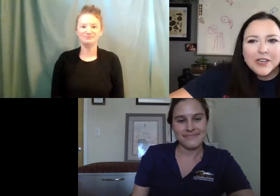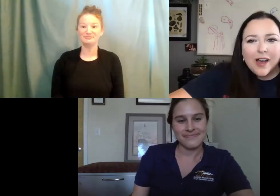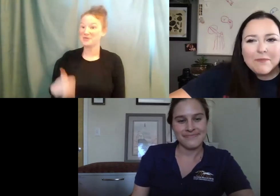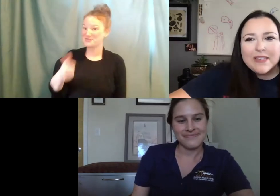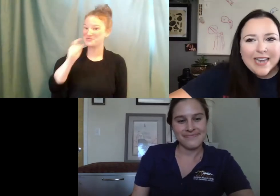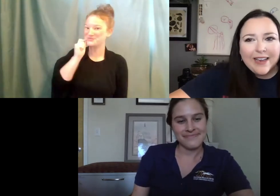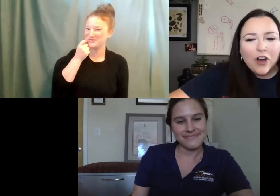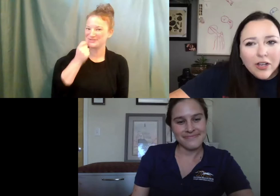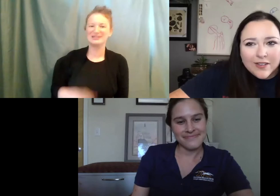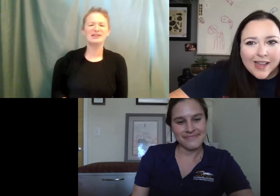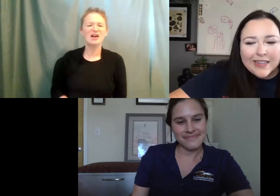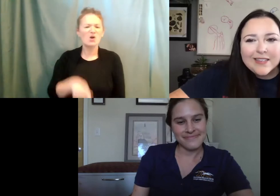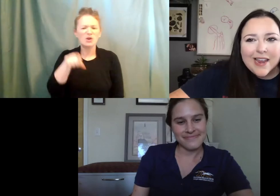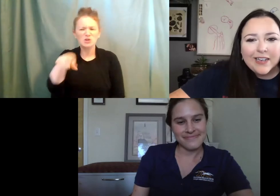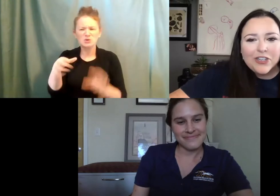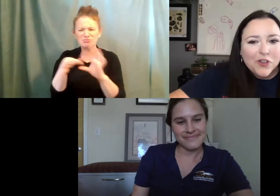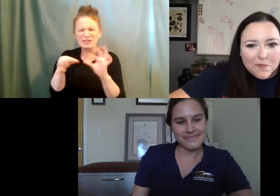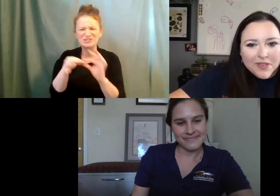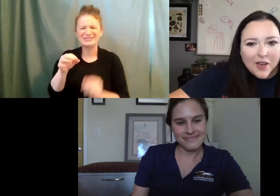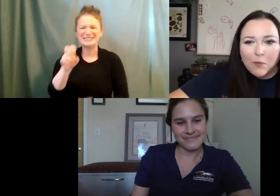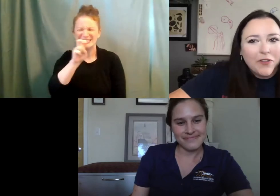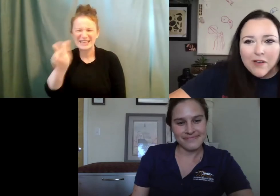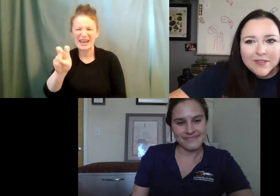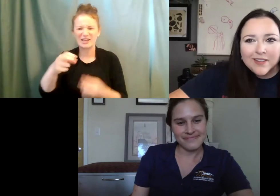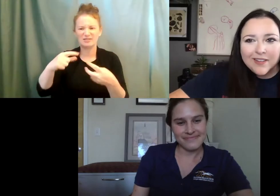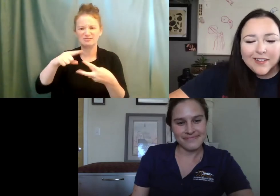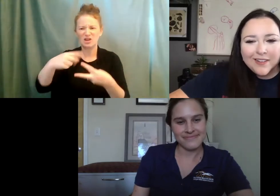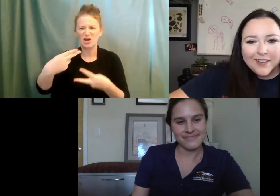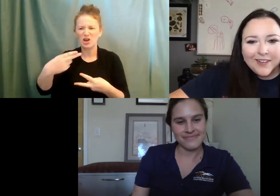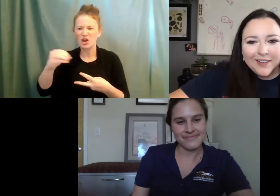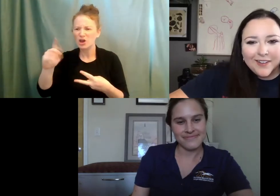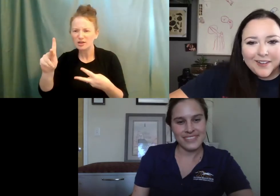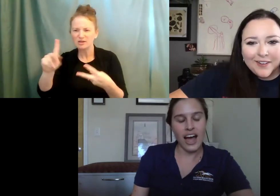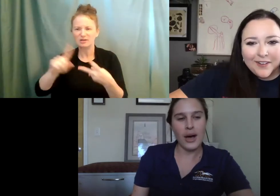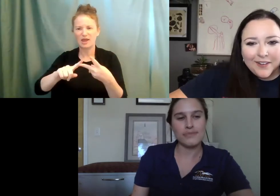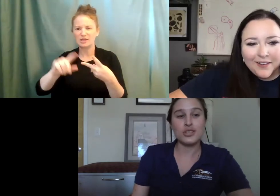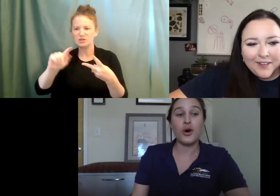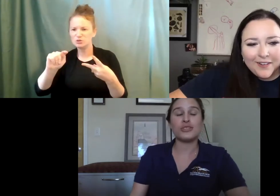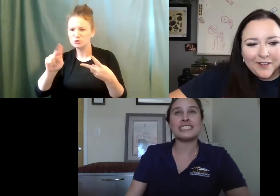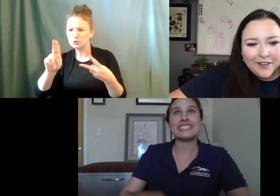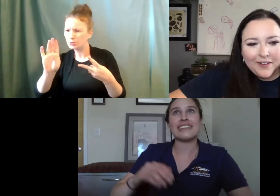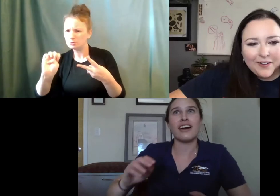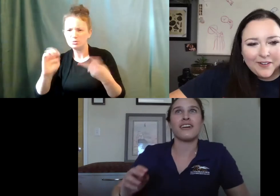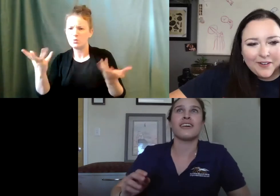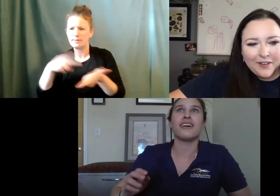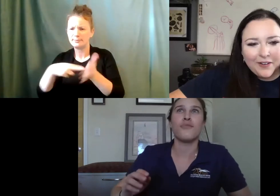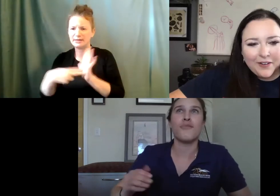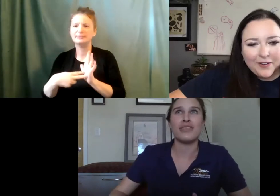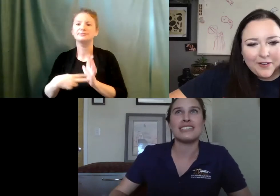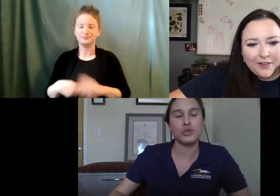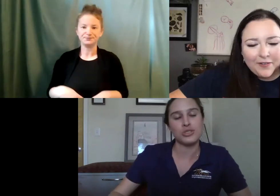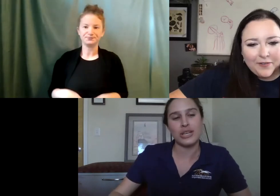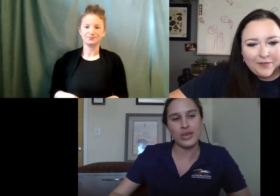And you mentioned, um, snake hooks and snake tubes. What are those? Um, so they're